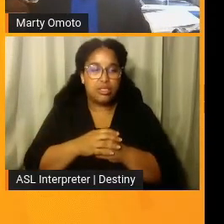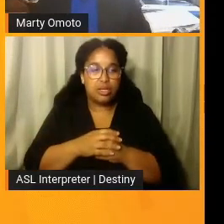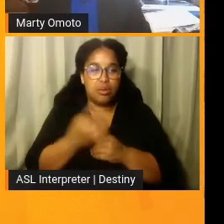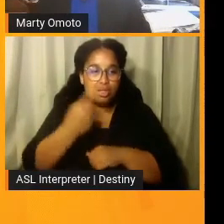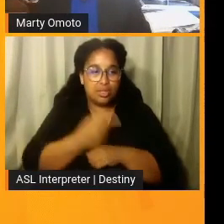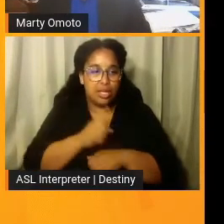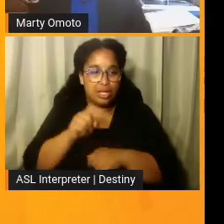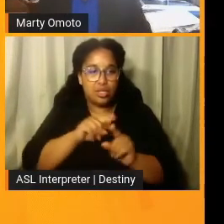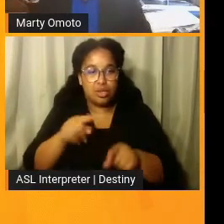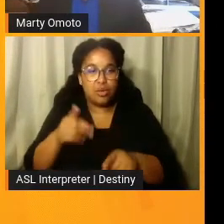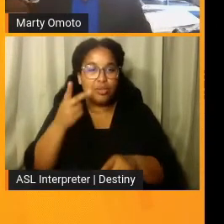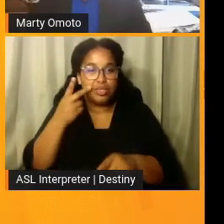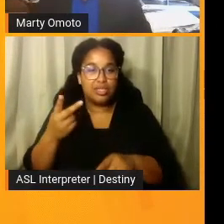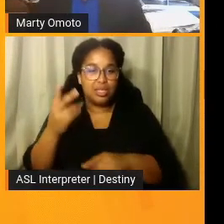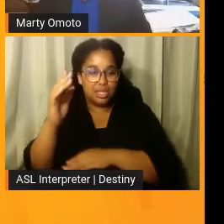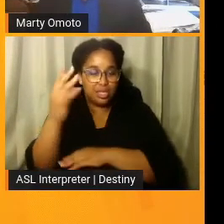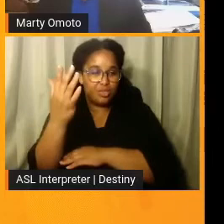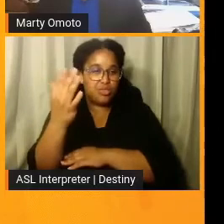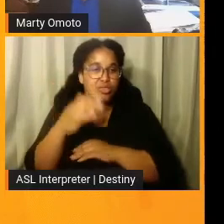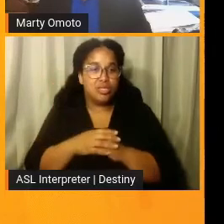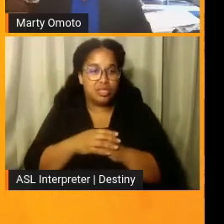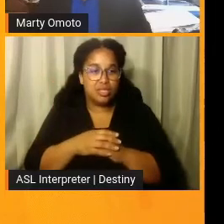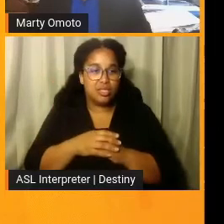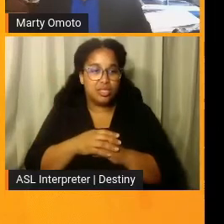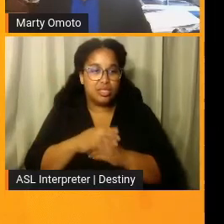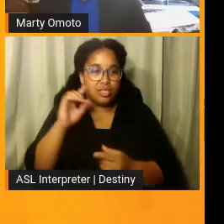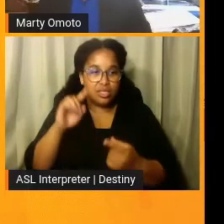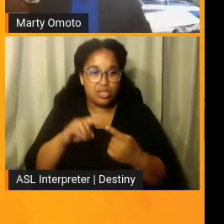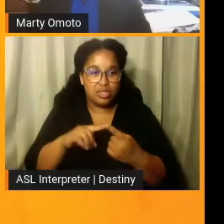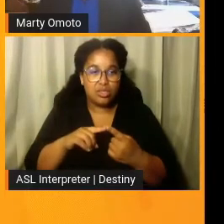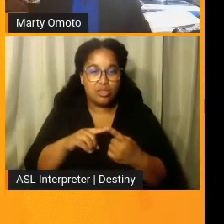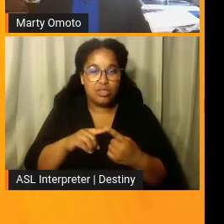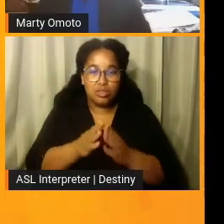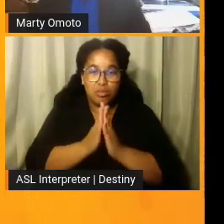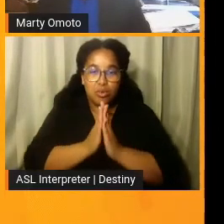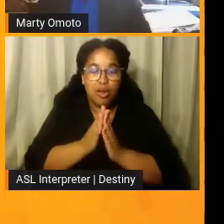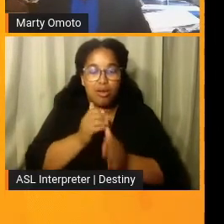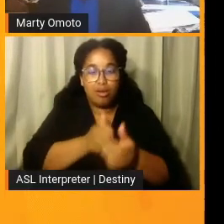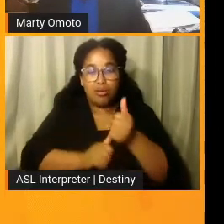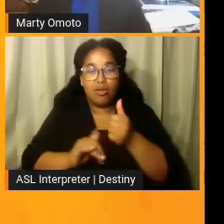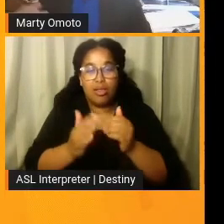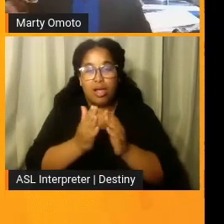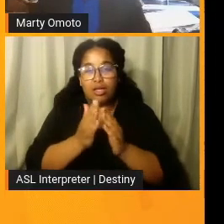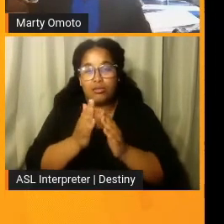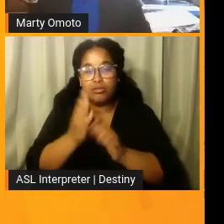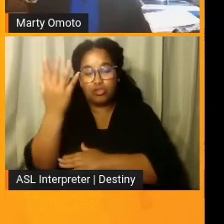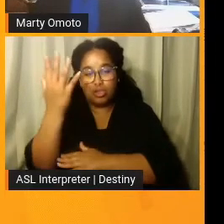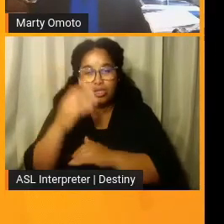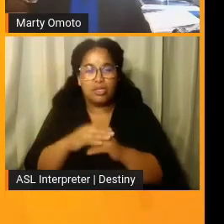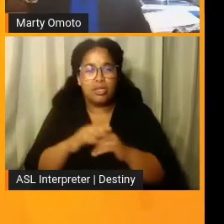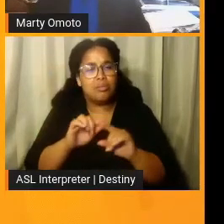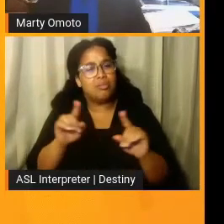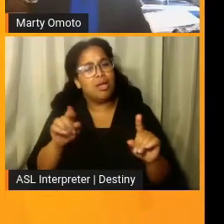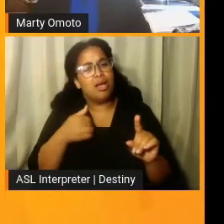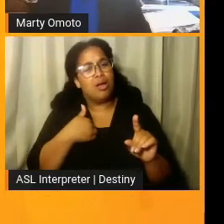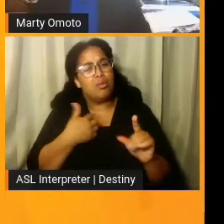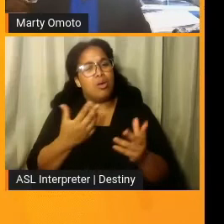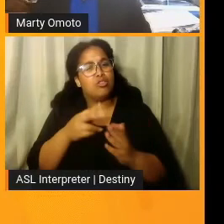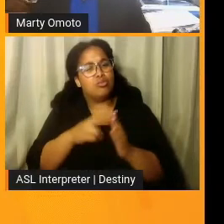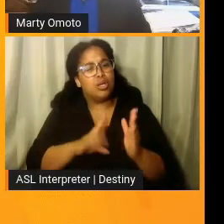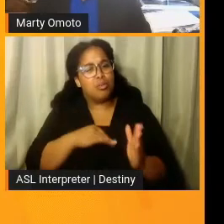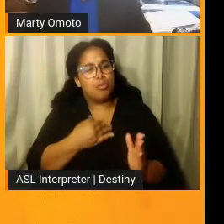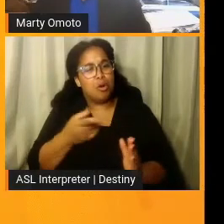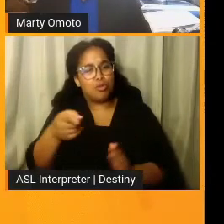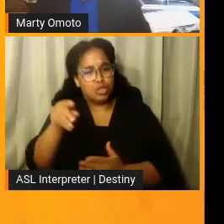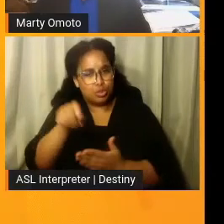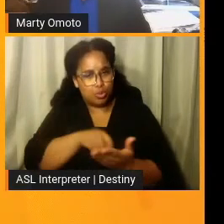there to see that tree and, and, and to, uh, say a prayer under it. Uh, but I want to read a poem that she